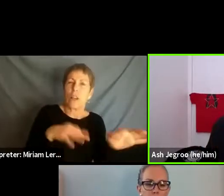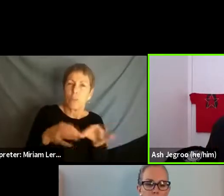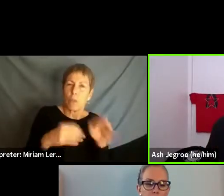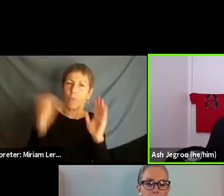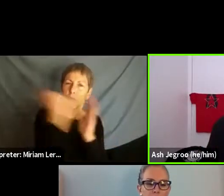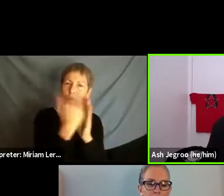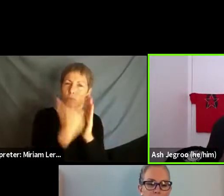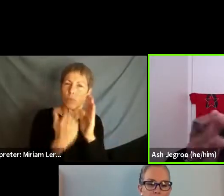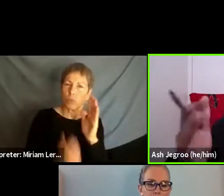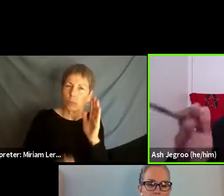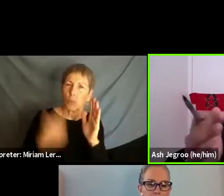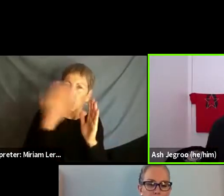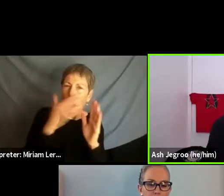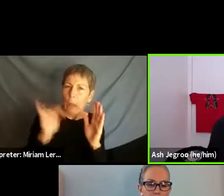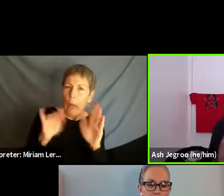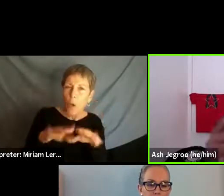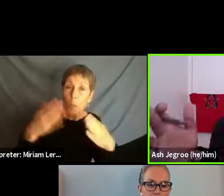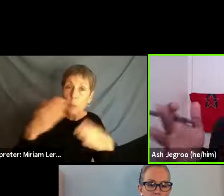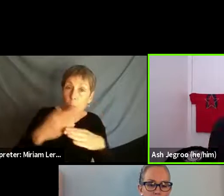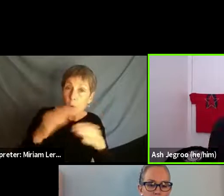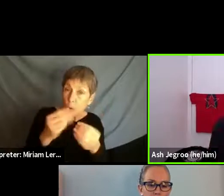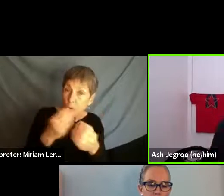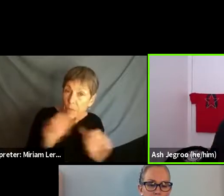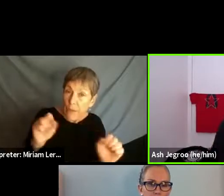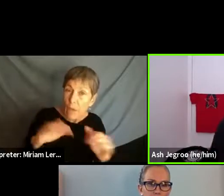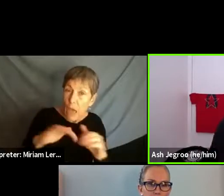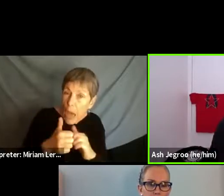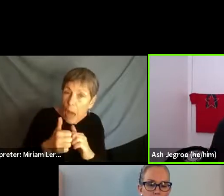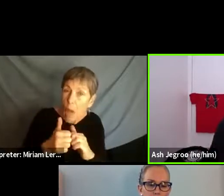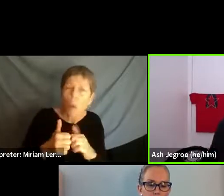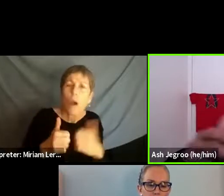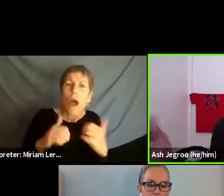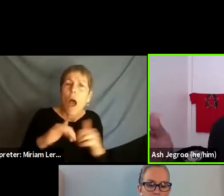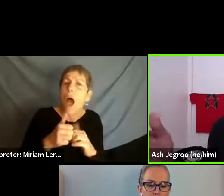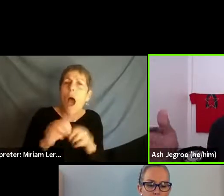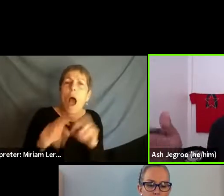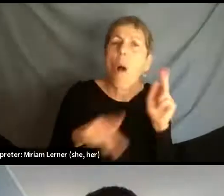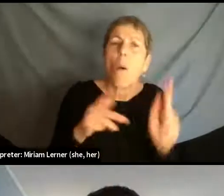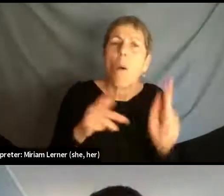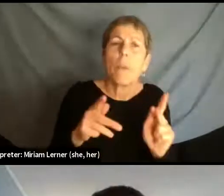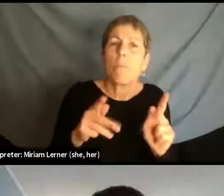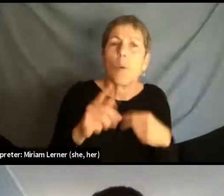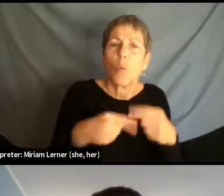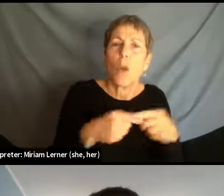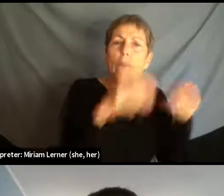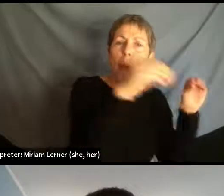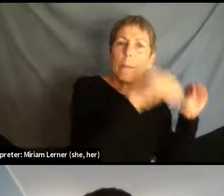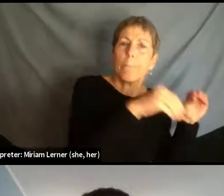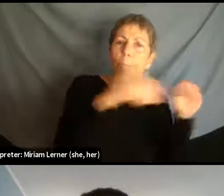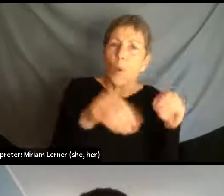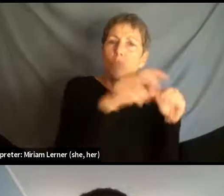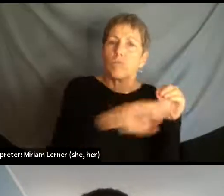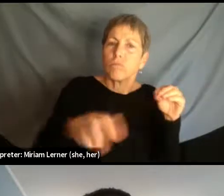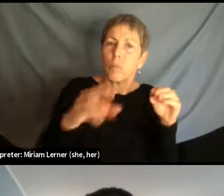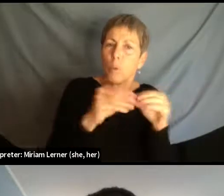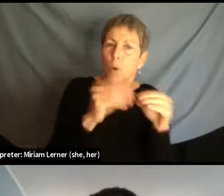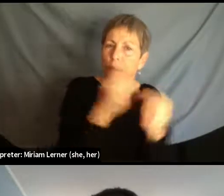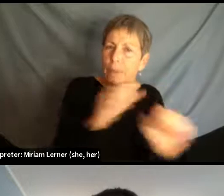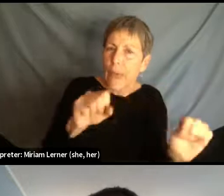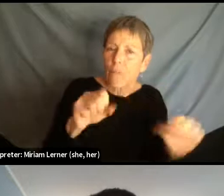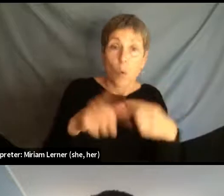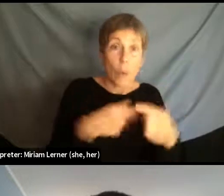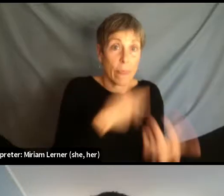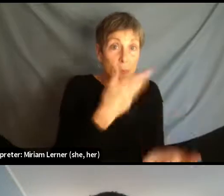would open borders, how would it make people safer? What would it make, how would it make their people's trip over to another country safer? And how would it make their stay